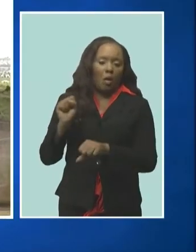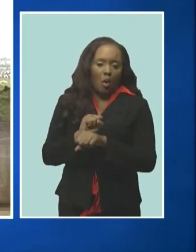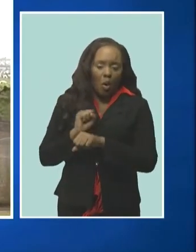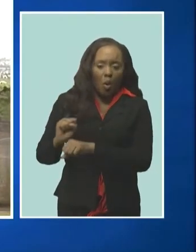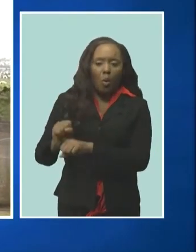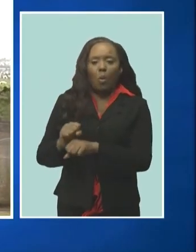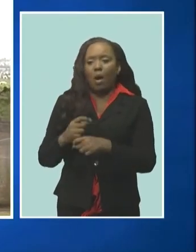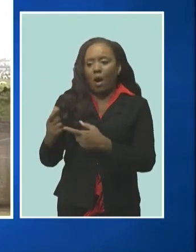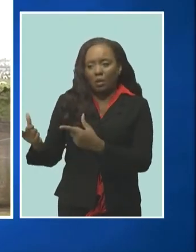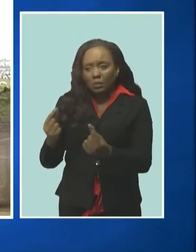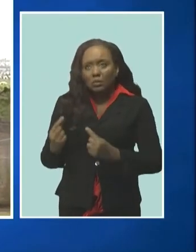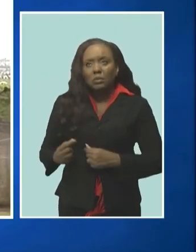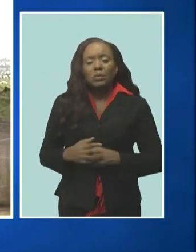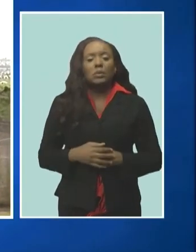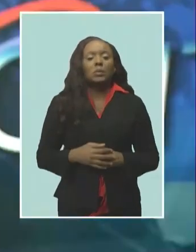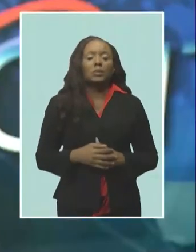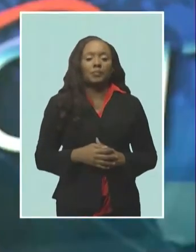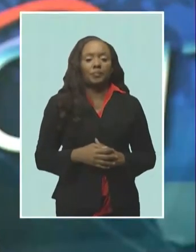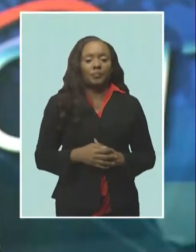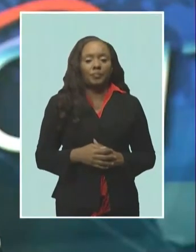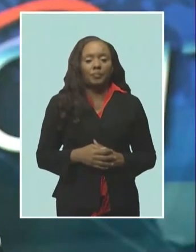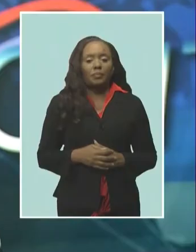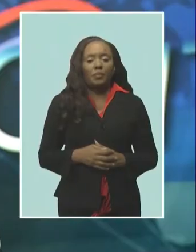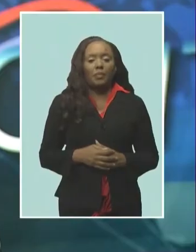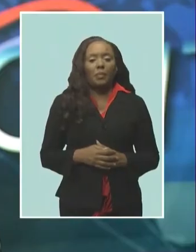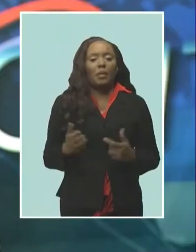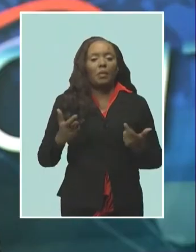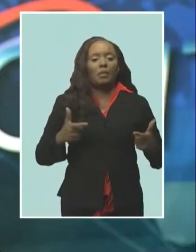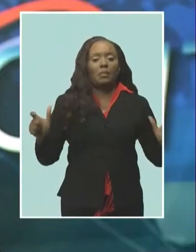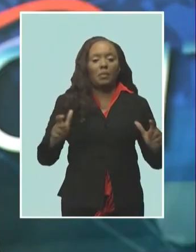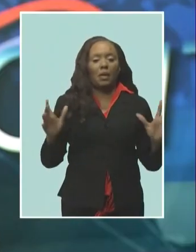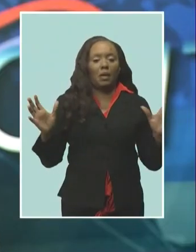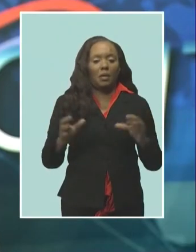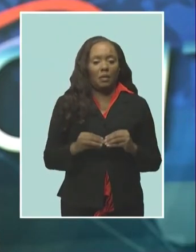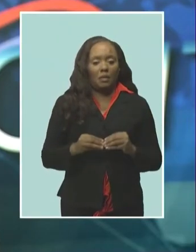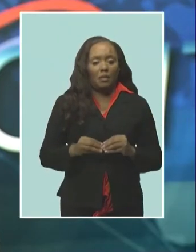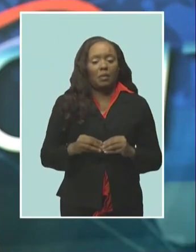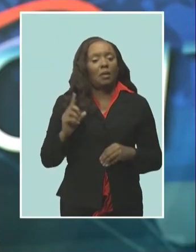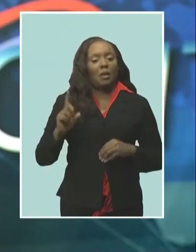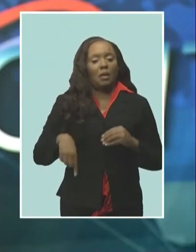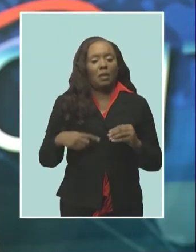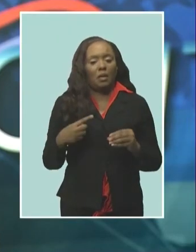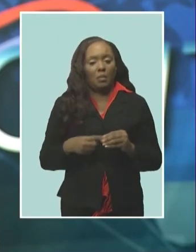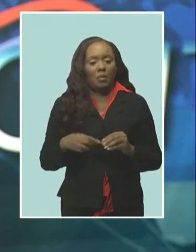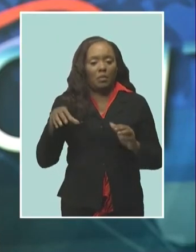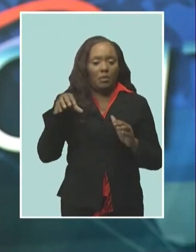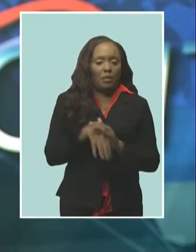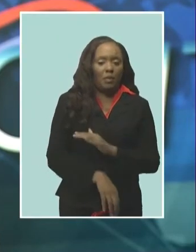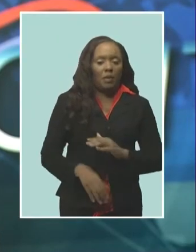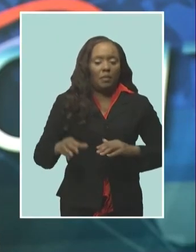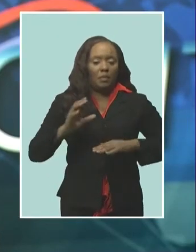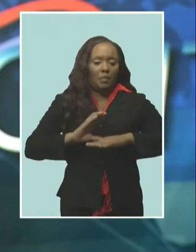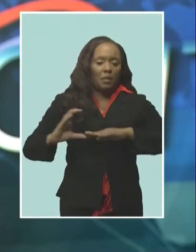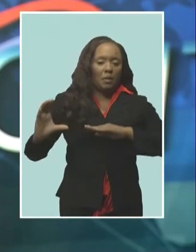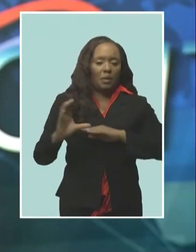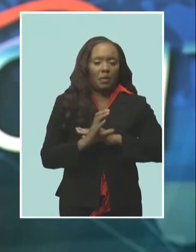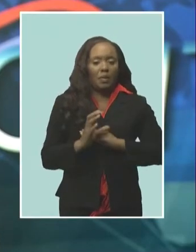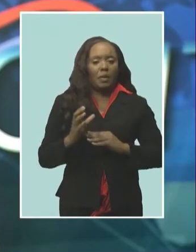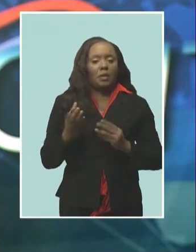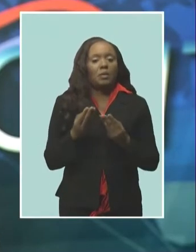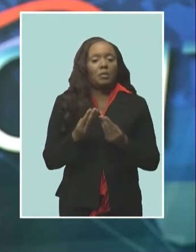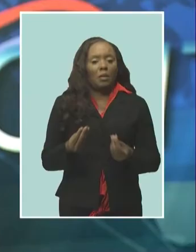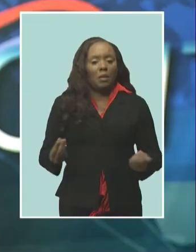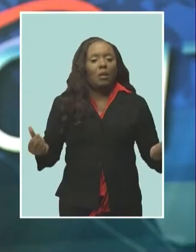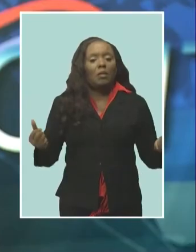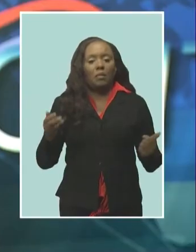ron bathway cbc news a high-level conference seeking to find solutions to the region's crime problem gets underway